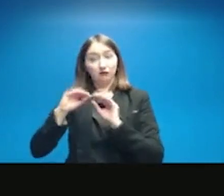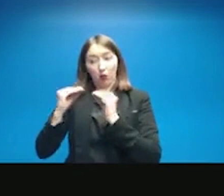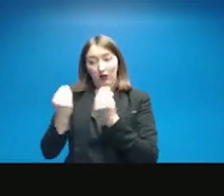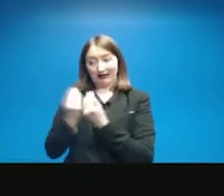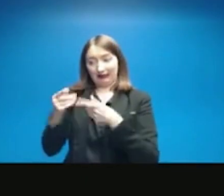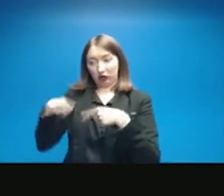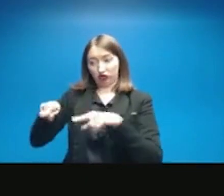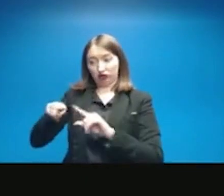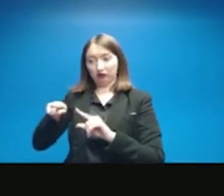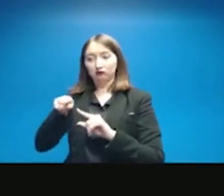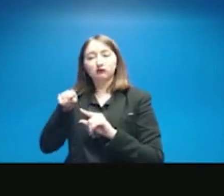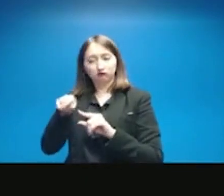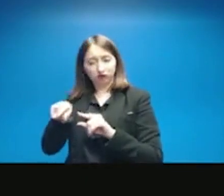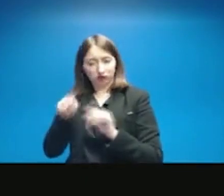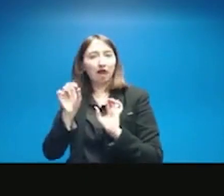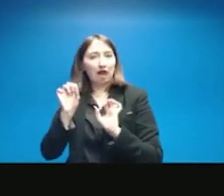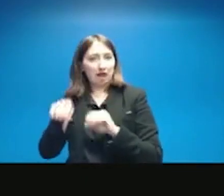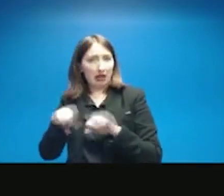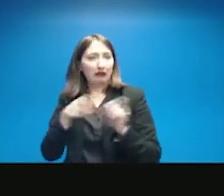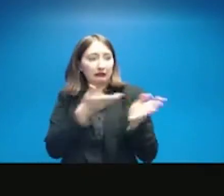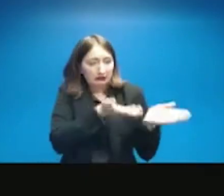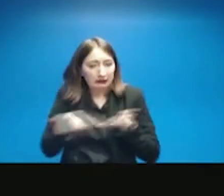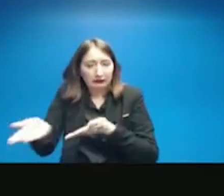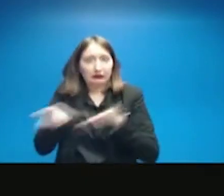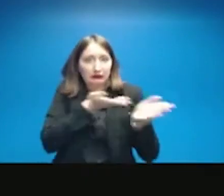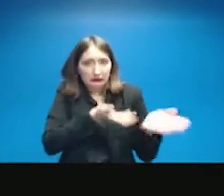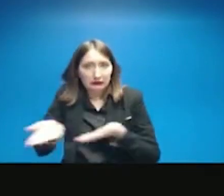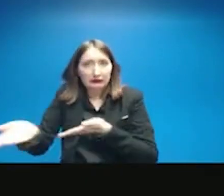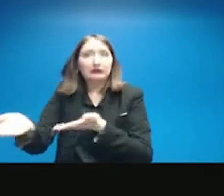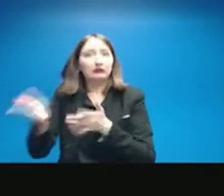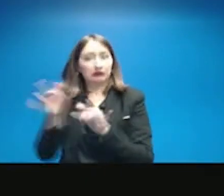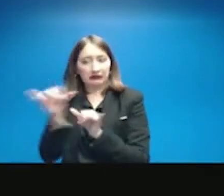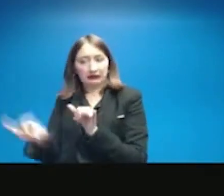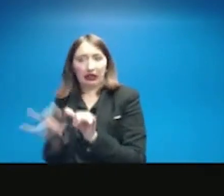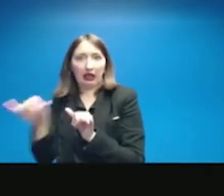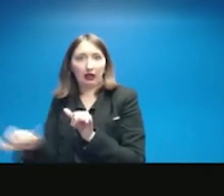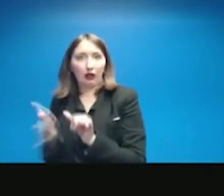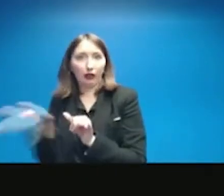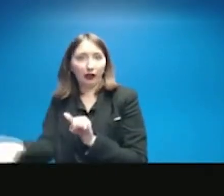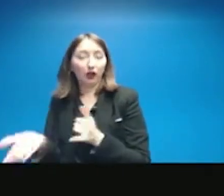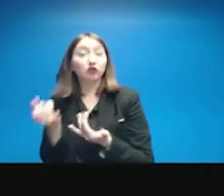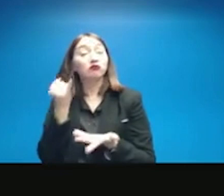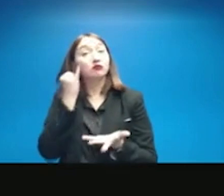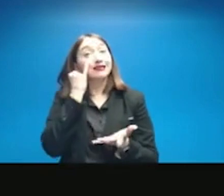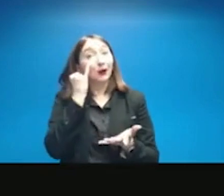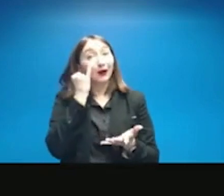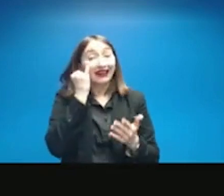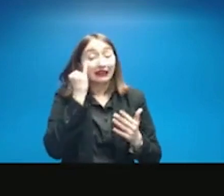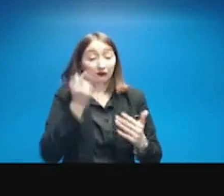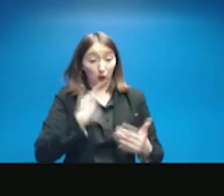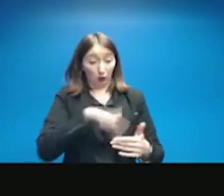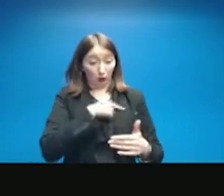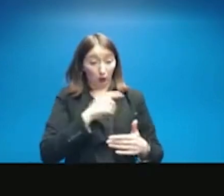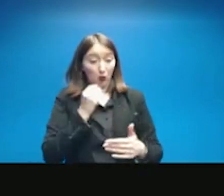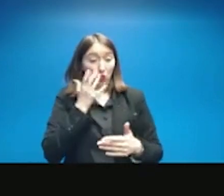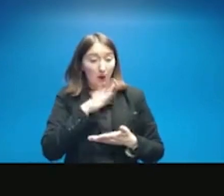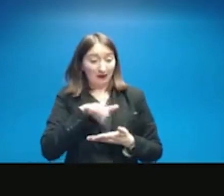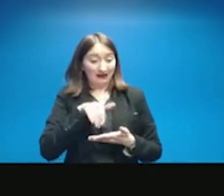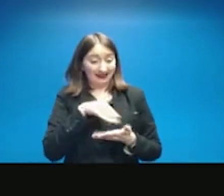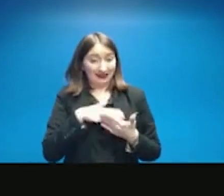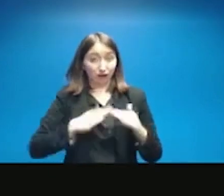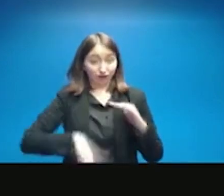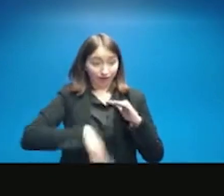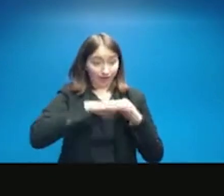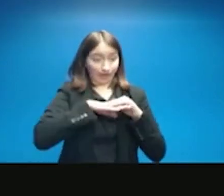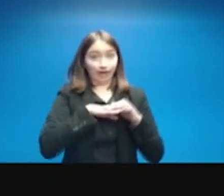So, that is one piece that if we needed to have additional capacity, we will keep open the warming centers for the city